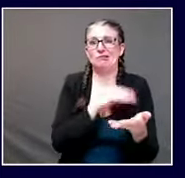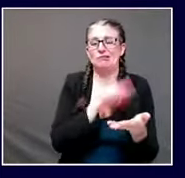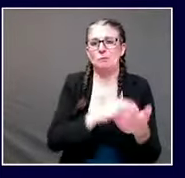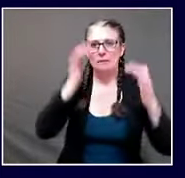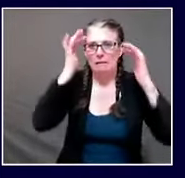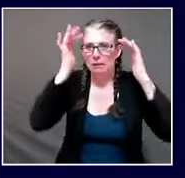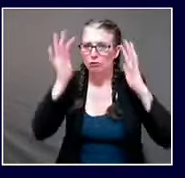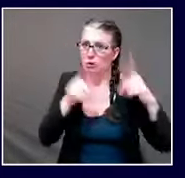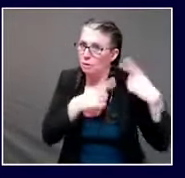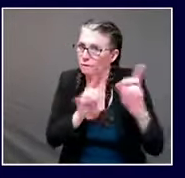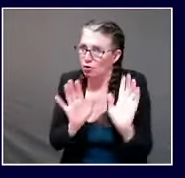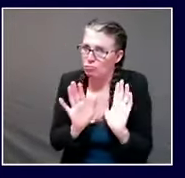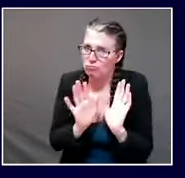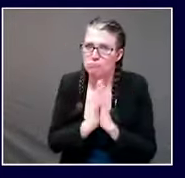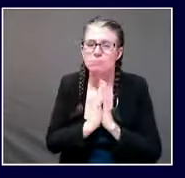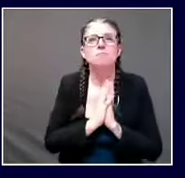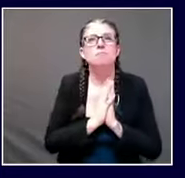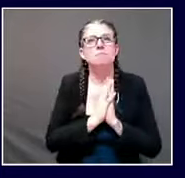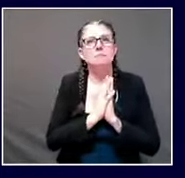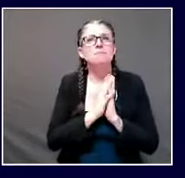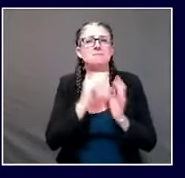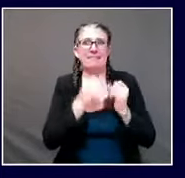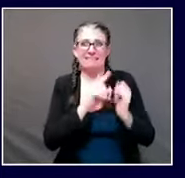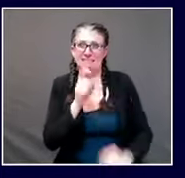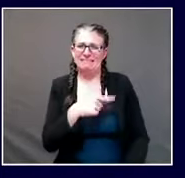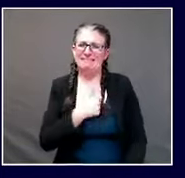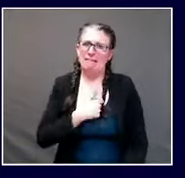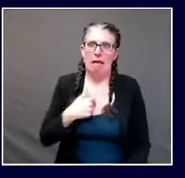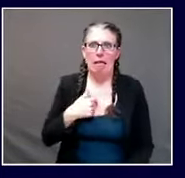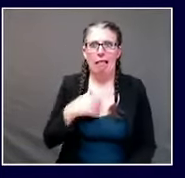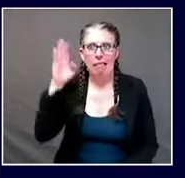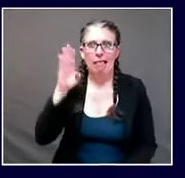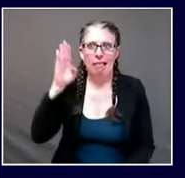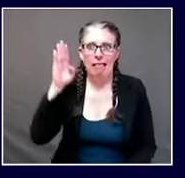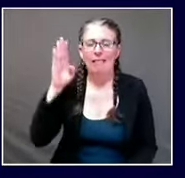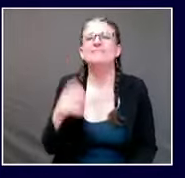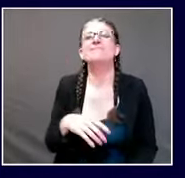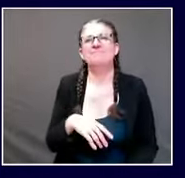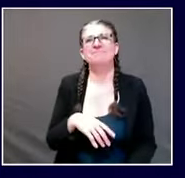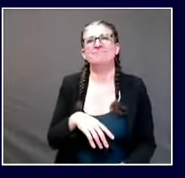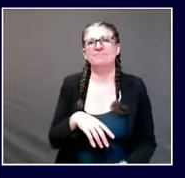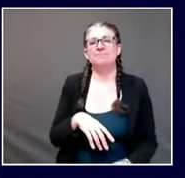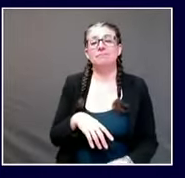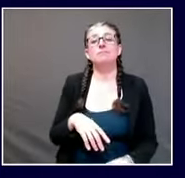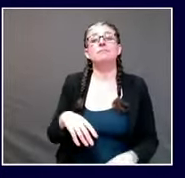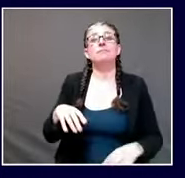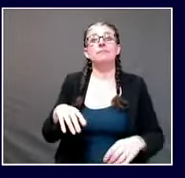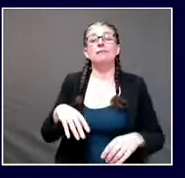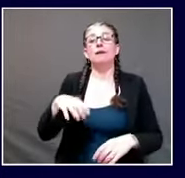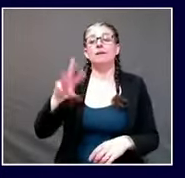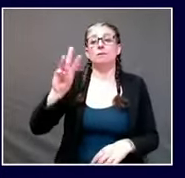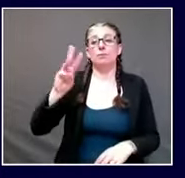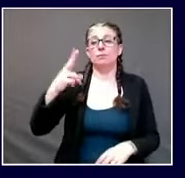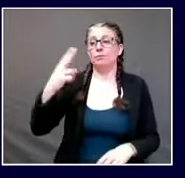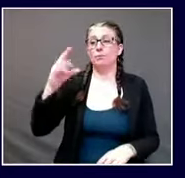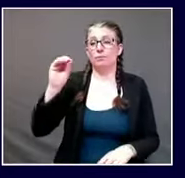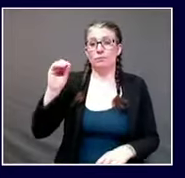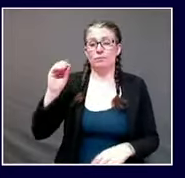to treat uh covet 19 yep um i will um i'll try to be very pithy um